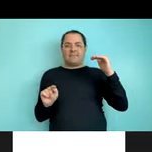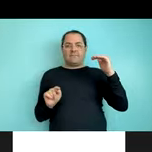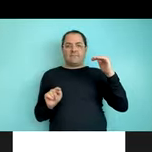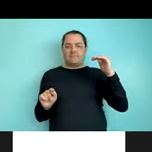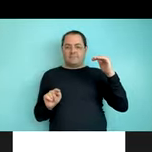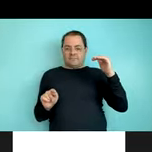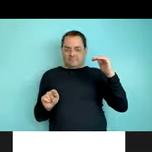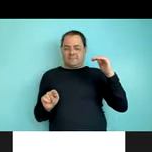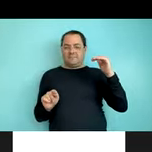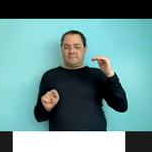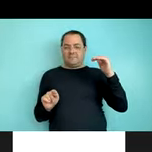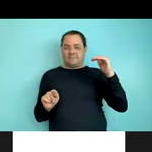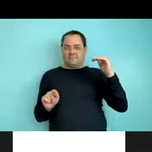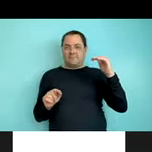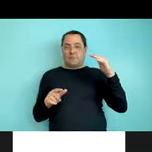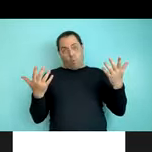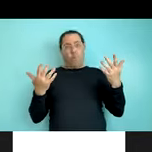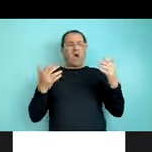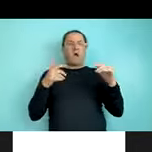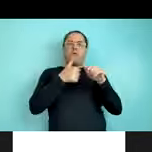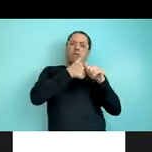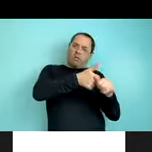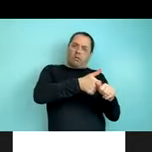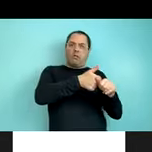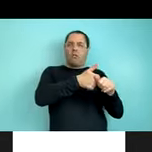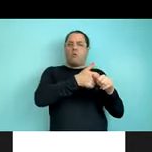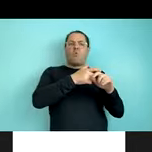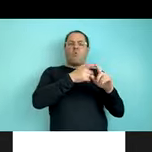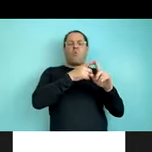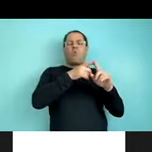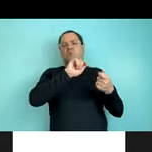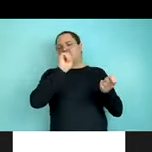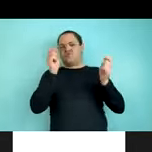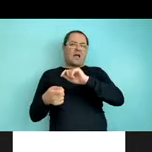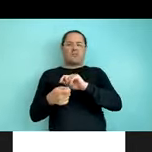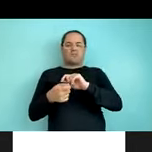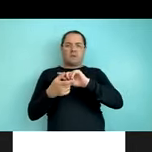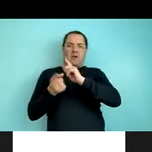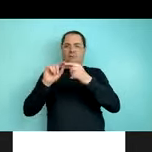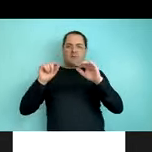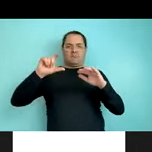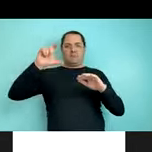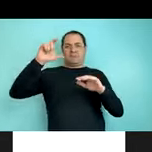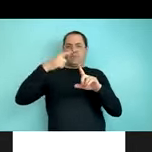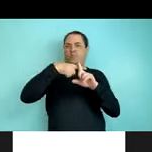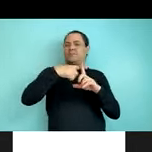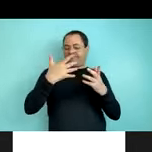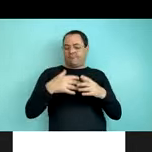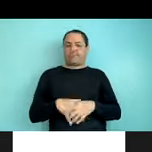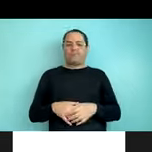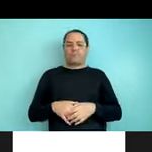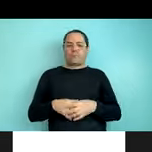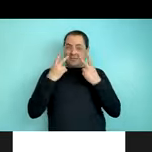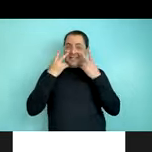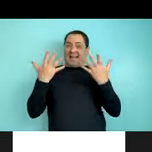conditions that you saw the x-axis again. But instead of plotting the proportion of noun first selections, I'm going to plot the entropy